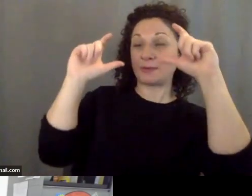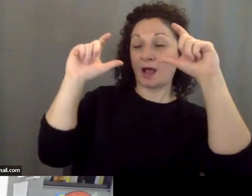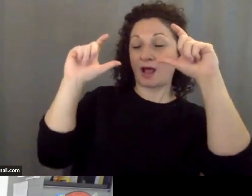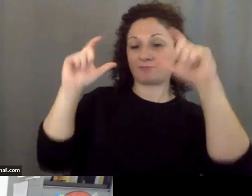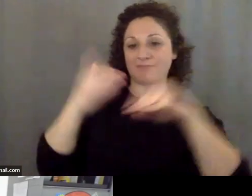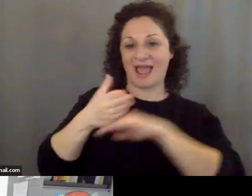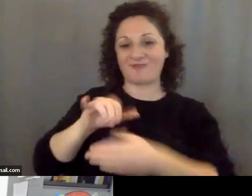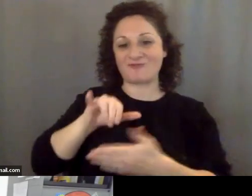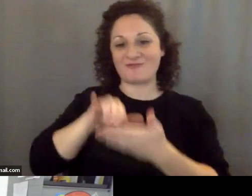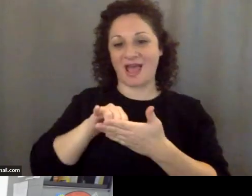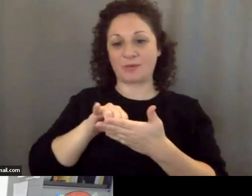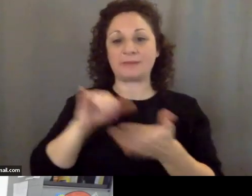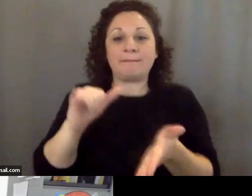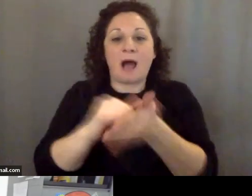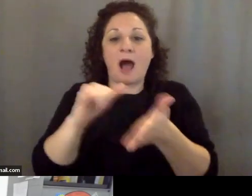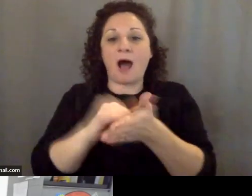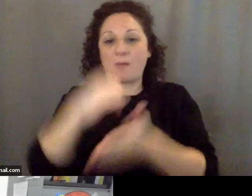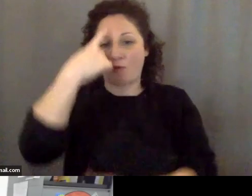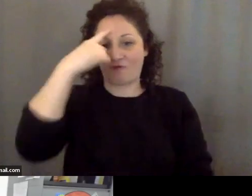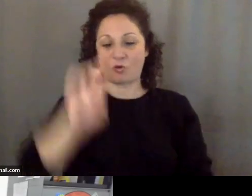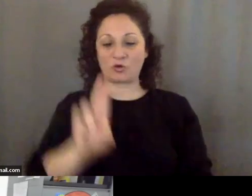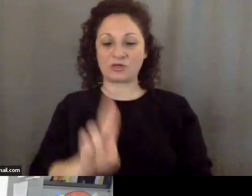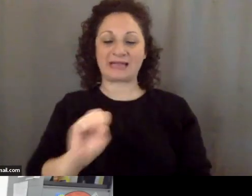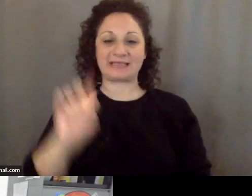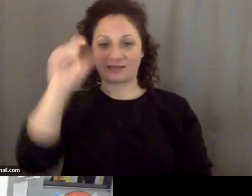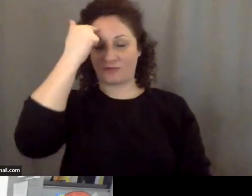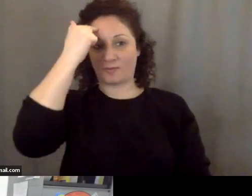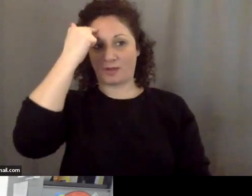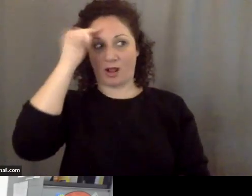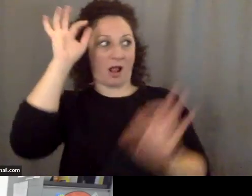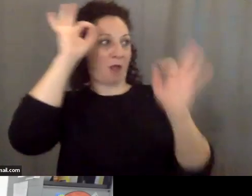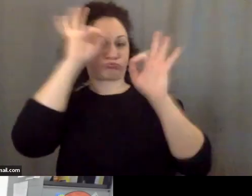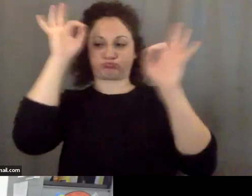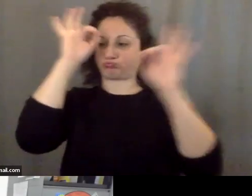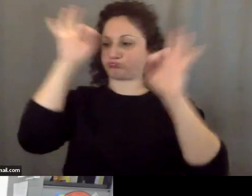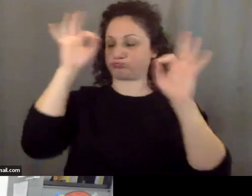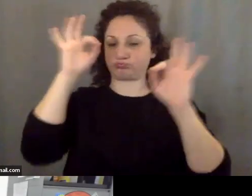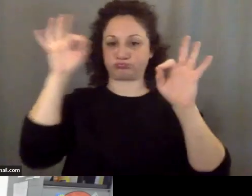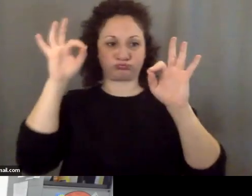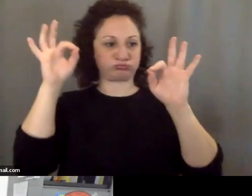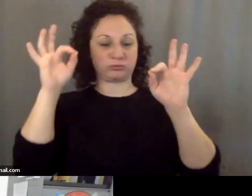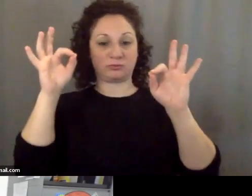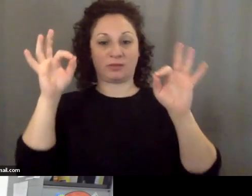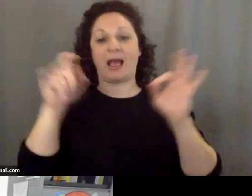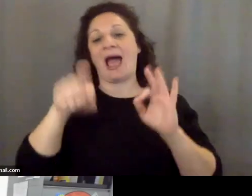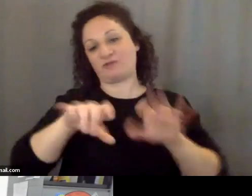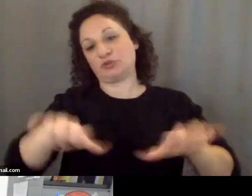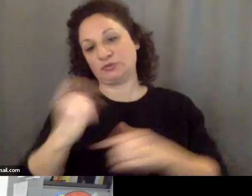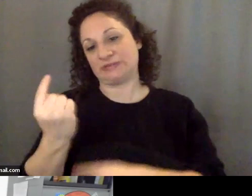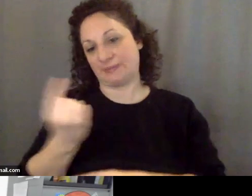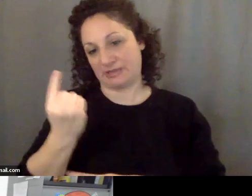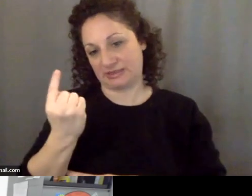for the United States government to pretend nothing happened. So, they have to do something. And